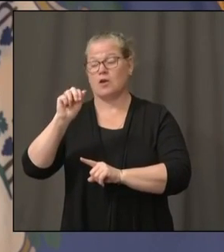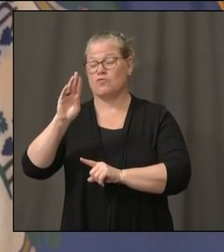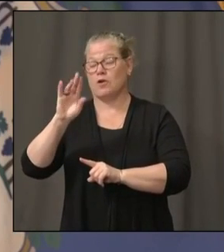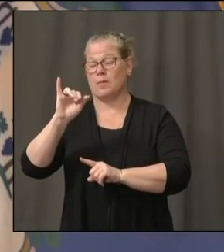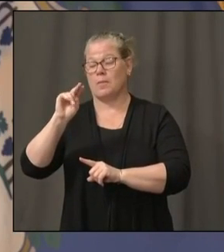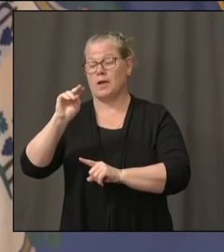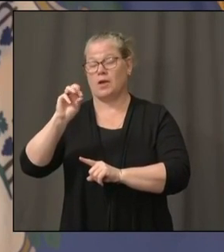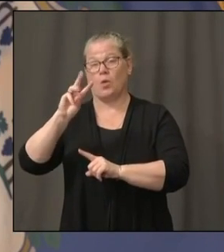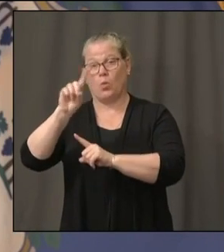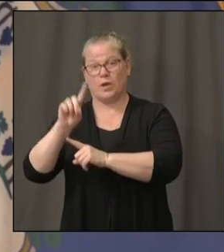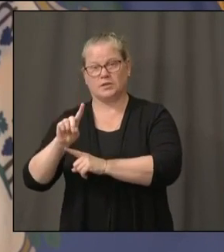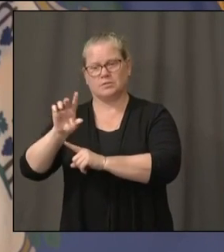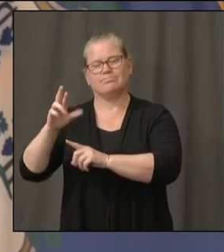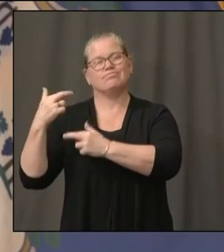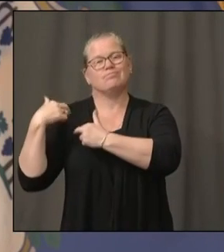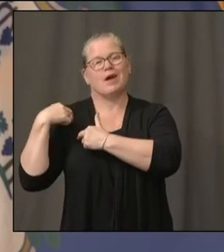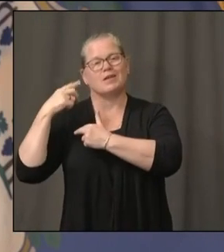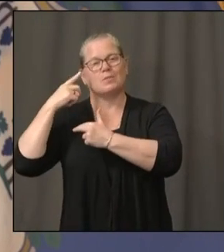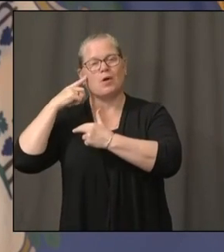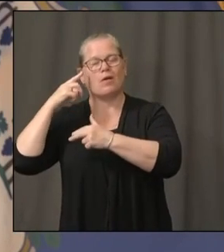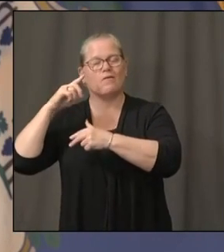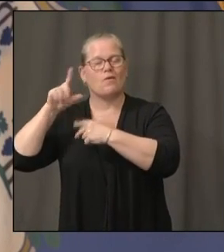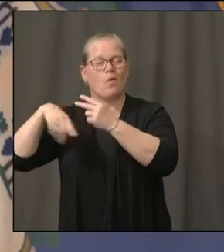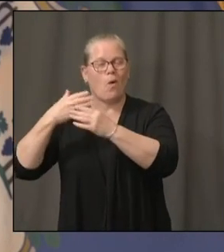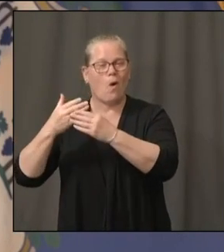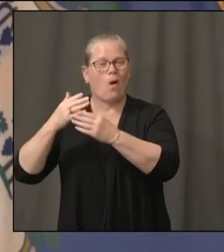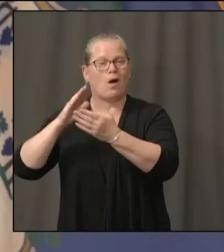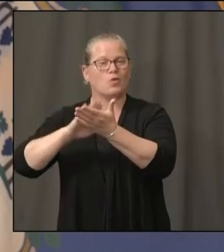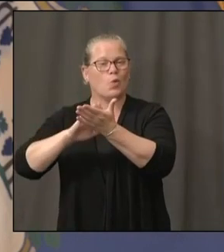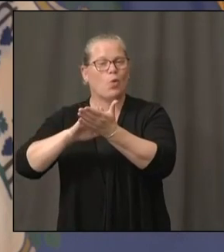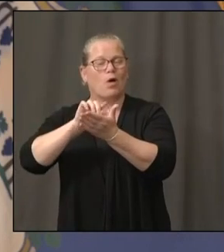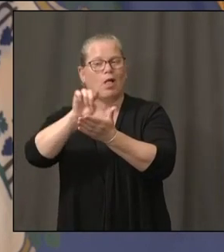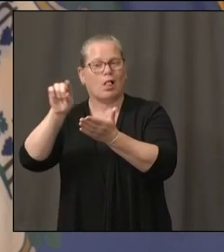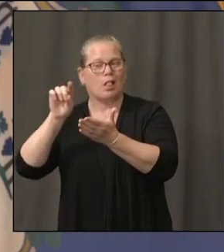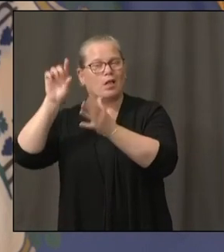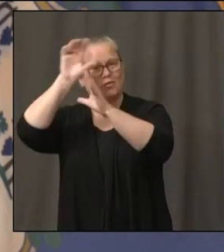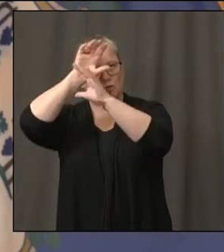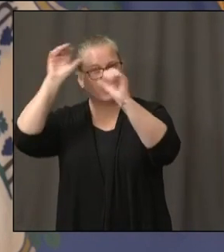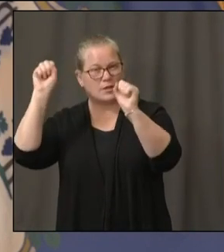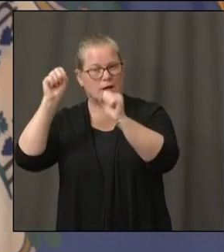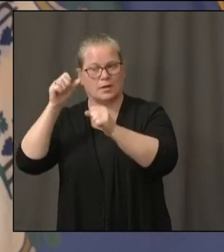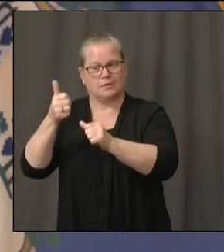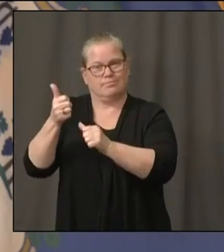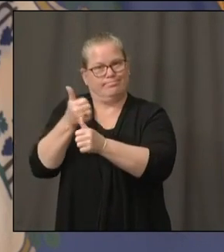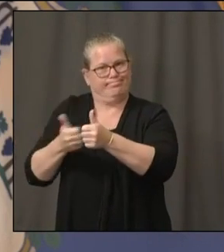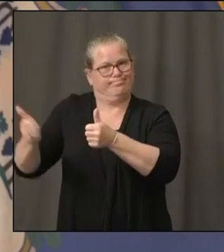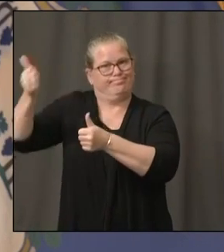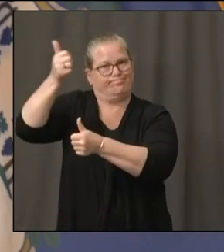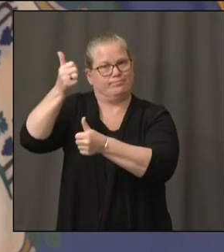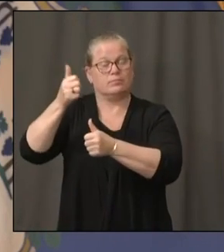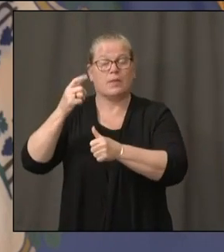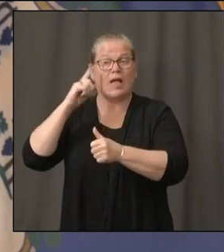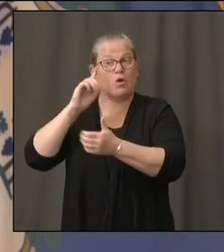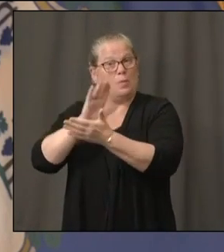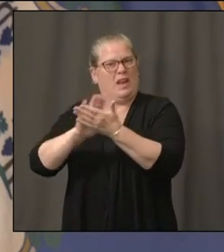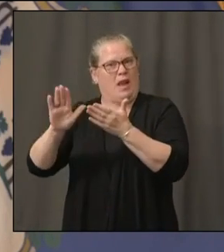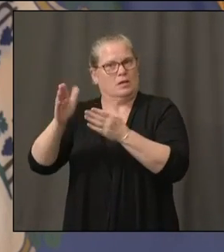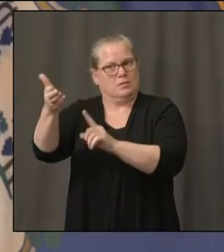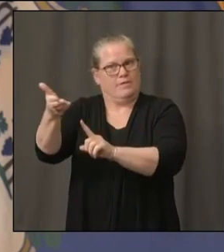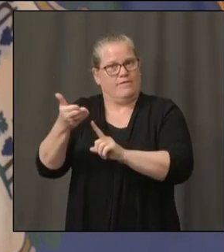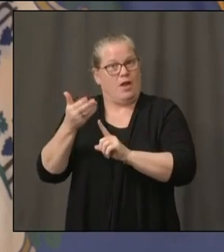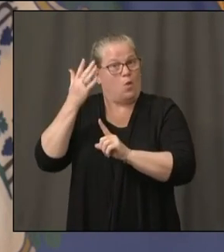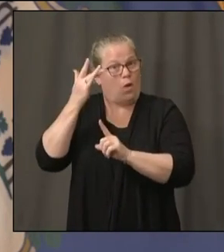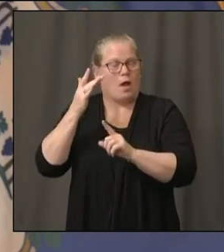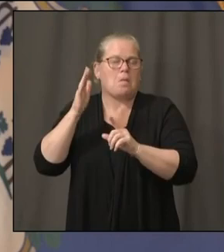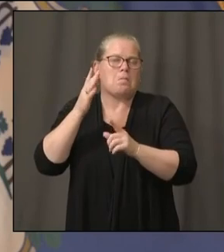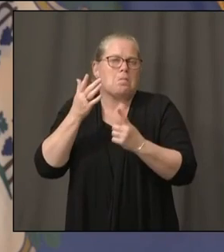superintendents. I thought Fran would be a great person to share with us today because it was about two weeks ago that we put in place